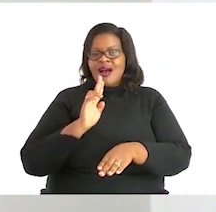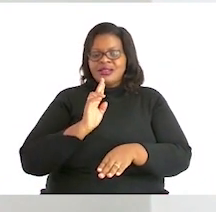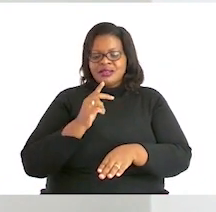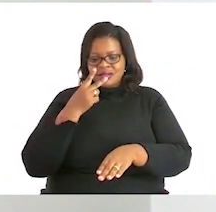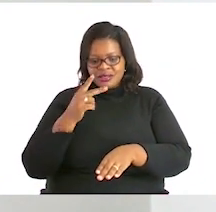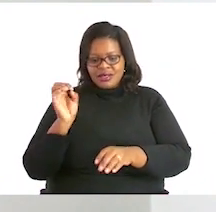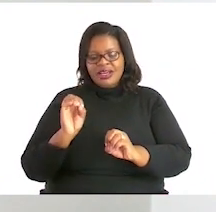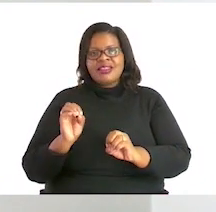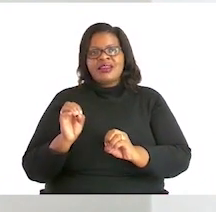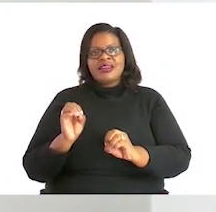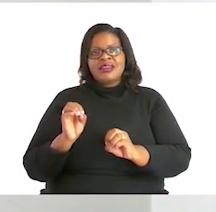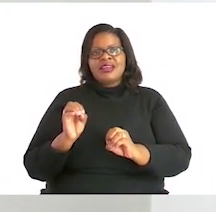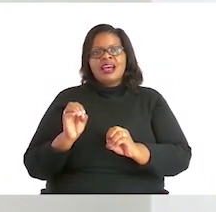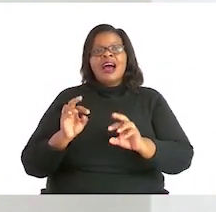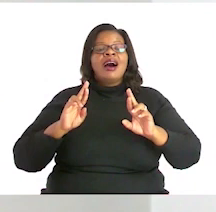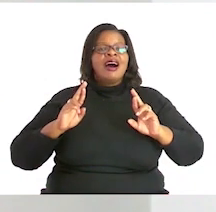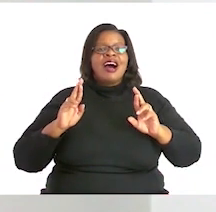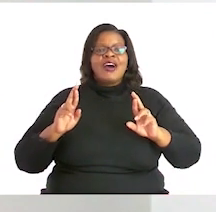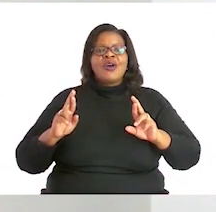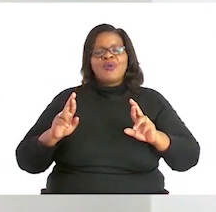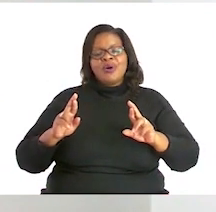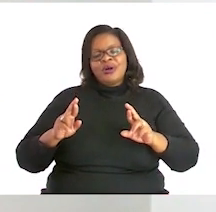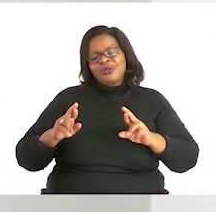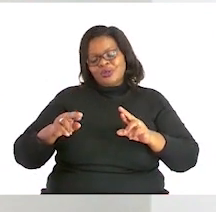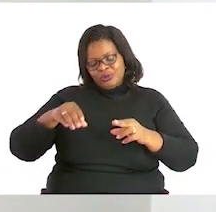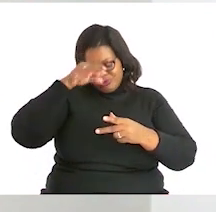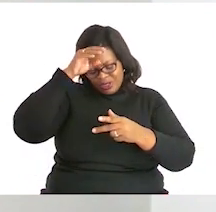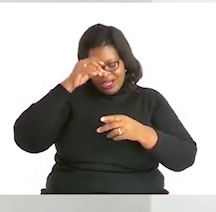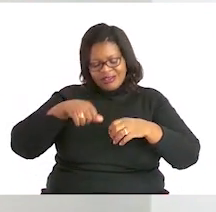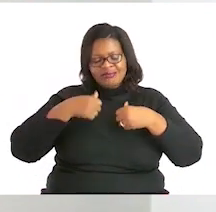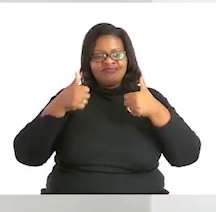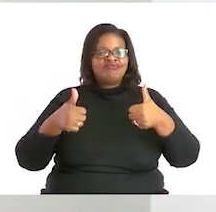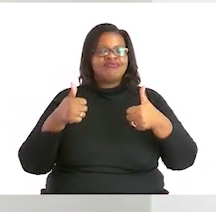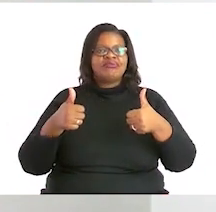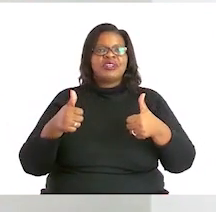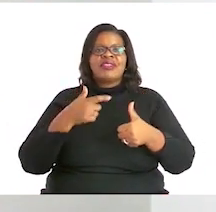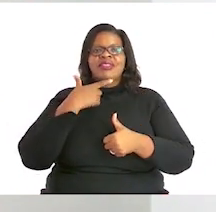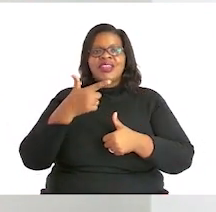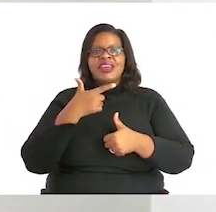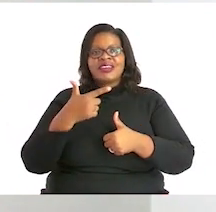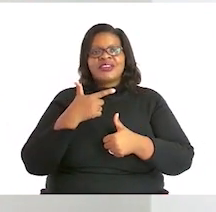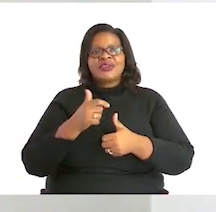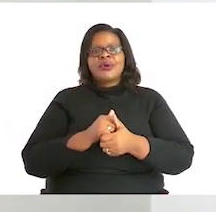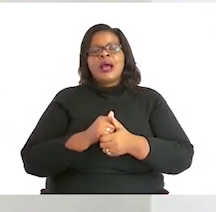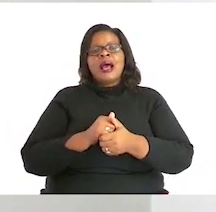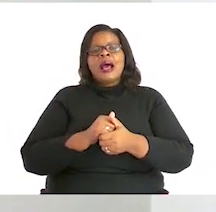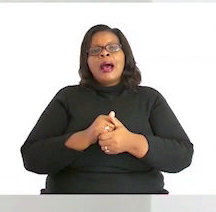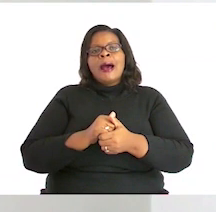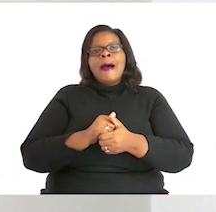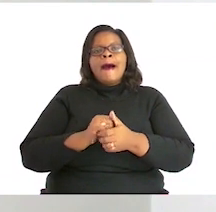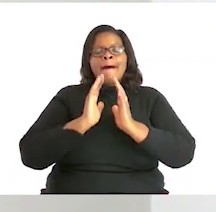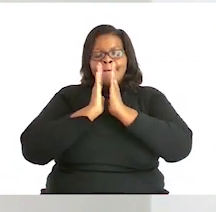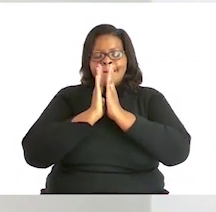girls, I really hope you enjoyed today's lesson with me and my friend. And we want to say, please keep safe